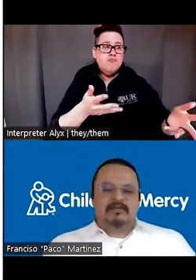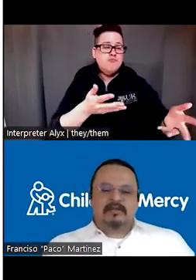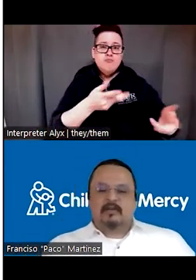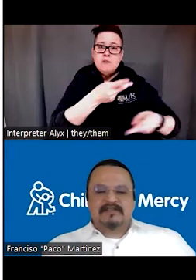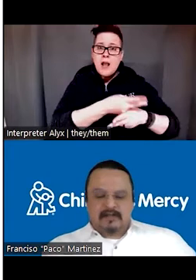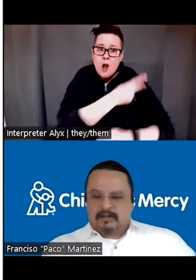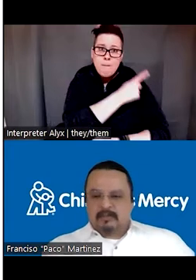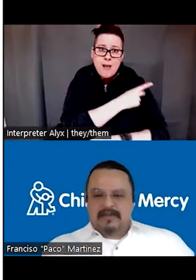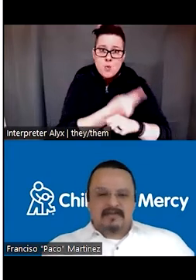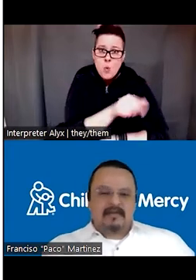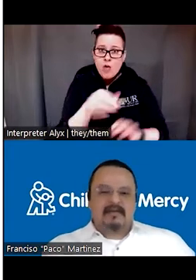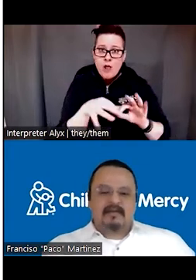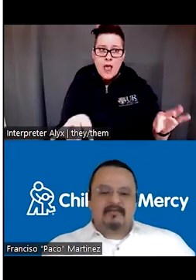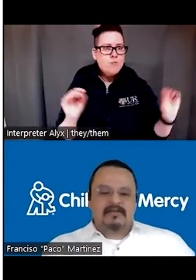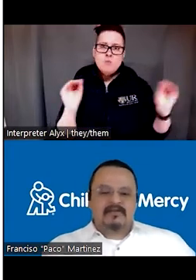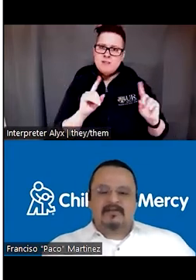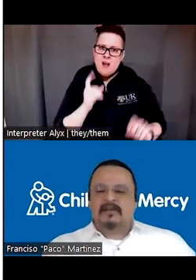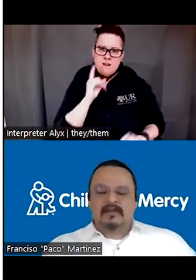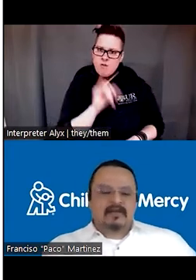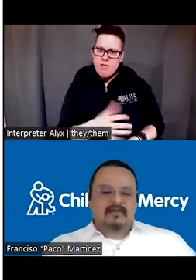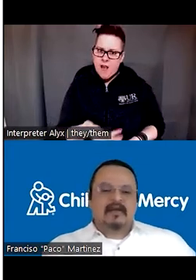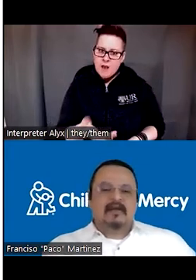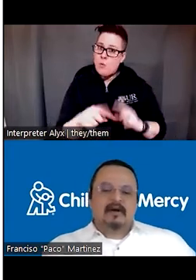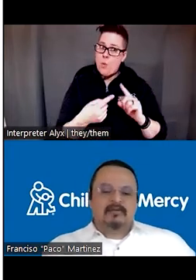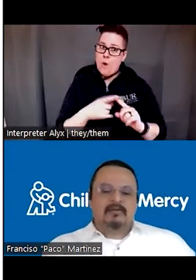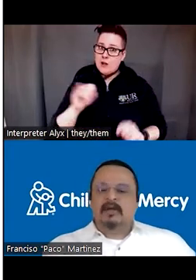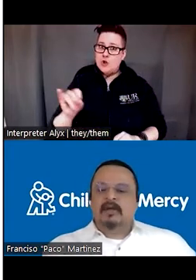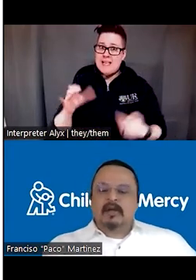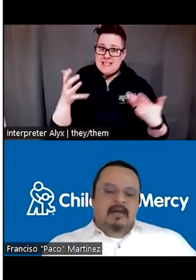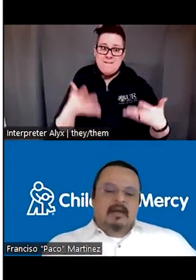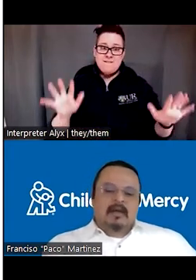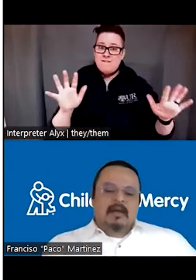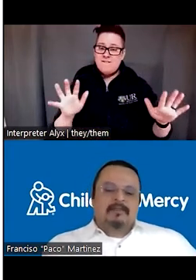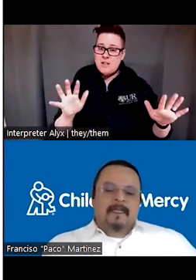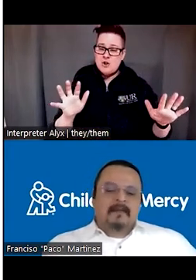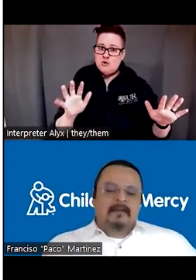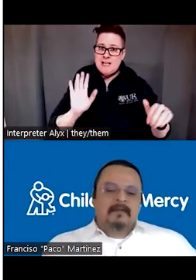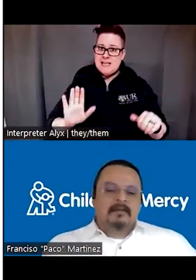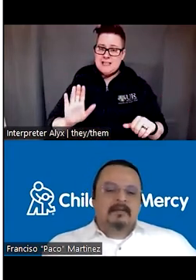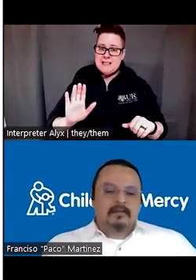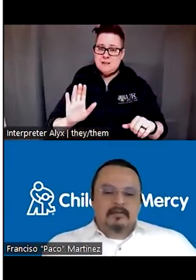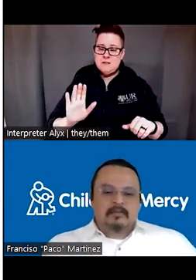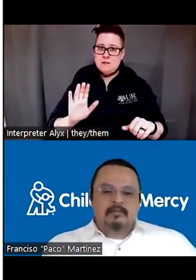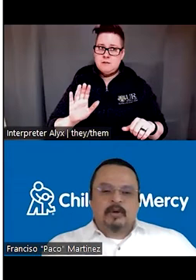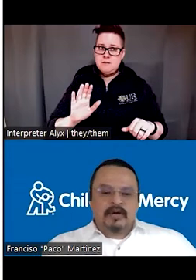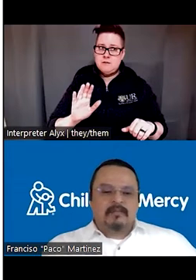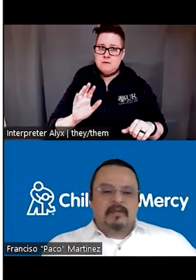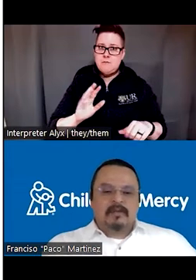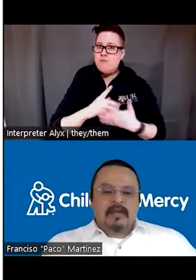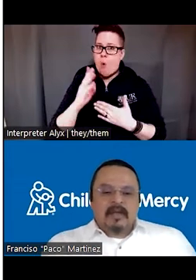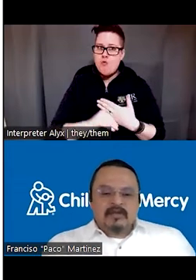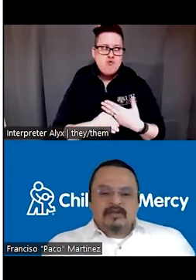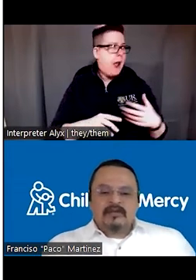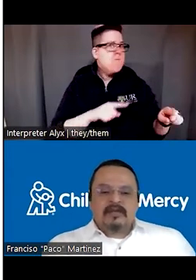there was there was none by the time that he finishes his his own program.